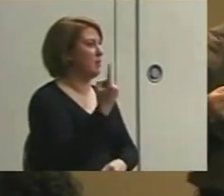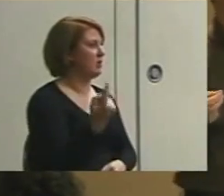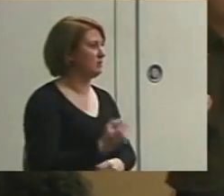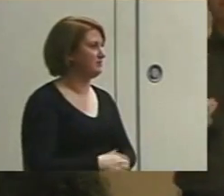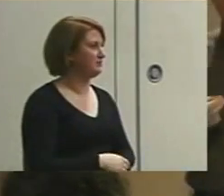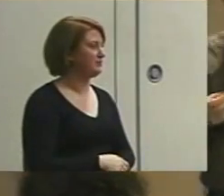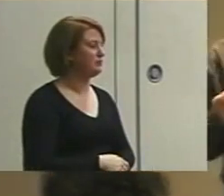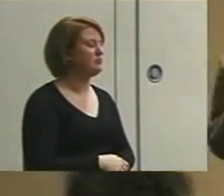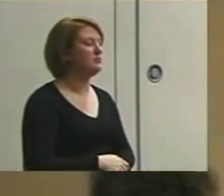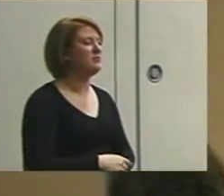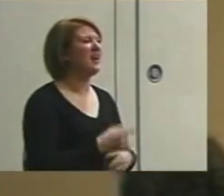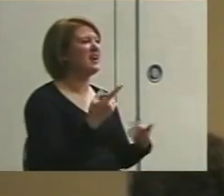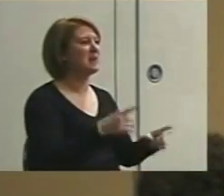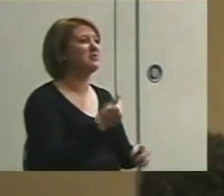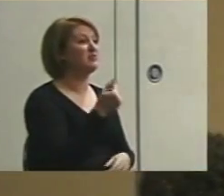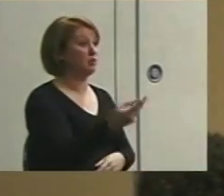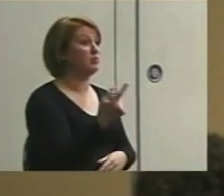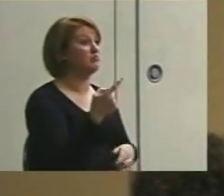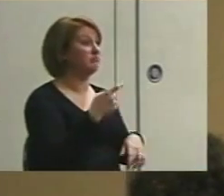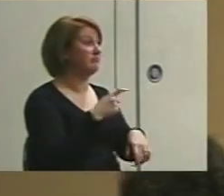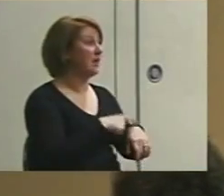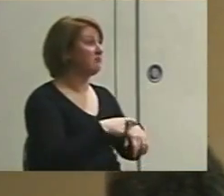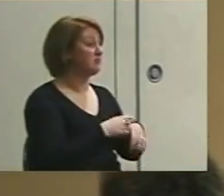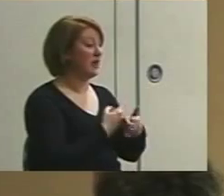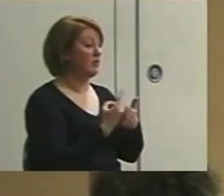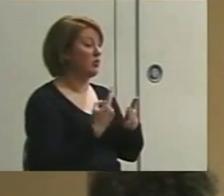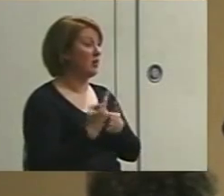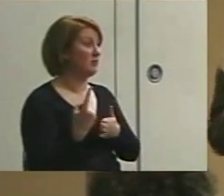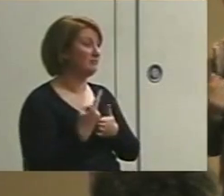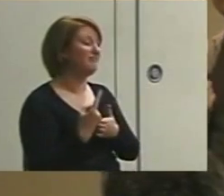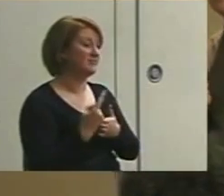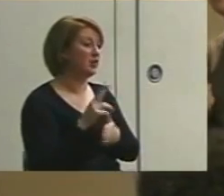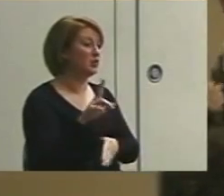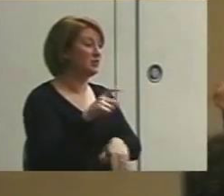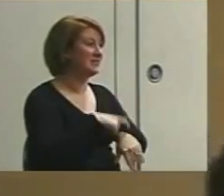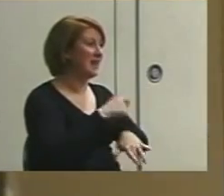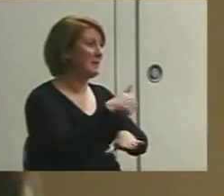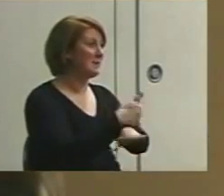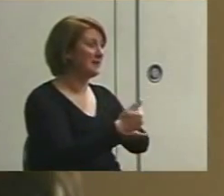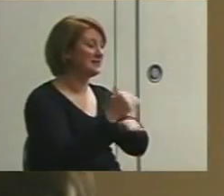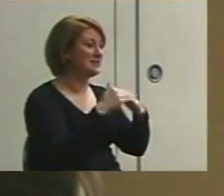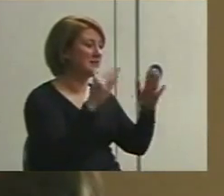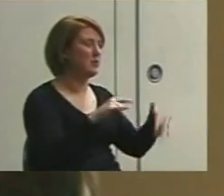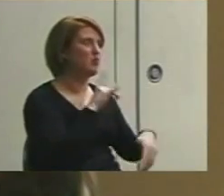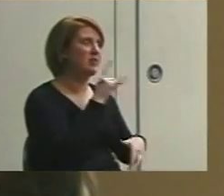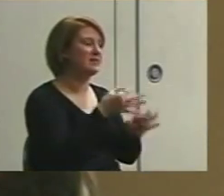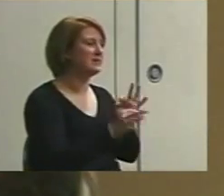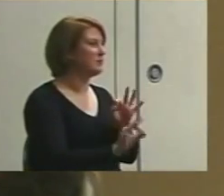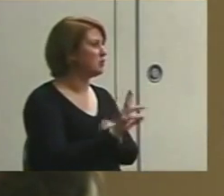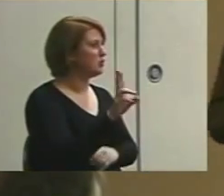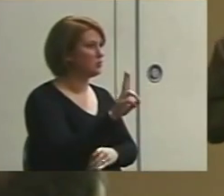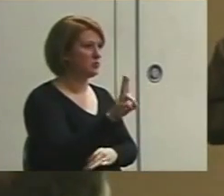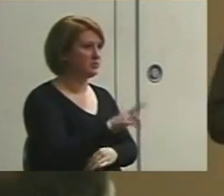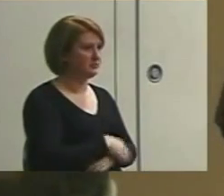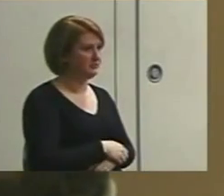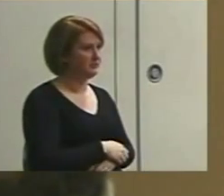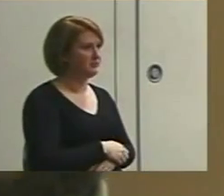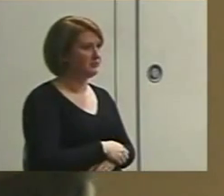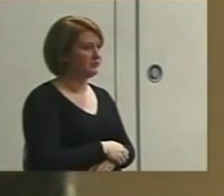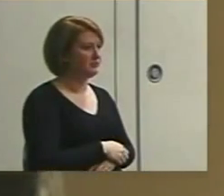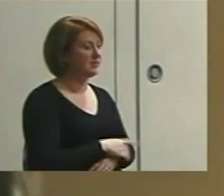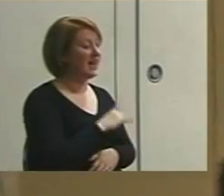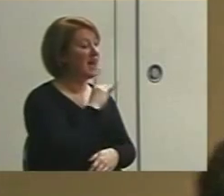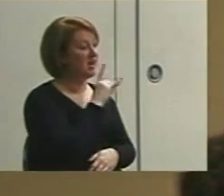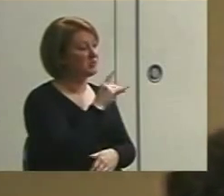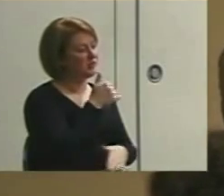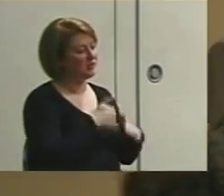happens a couple times a week usually. Then put a time-based system in place because it'll be really simple to use. Actually,